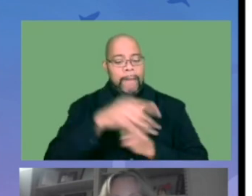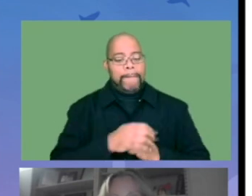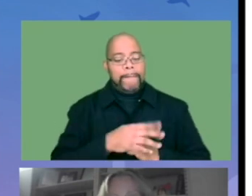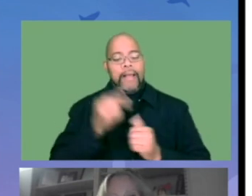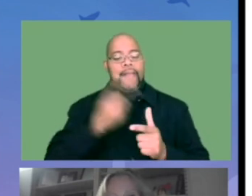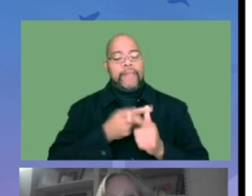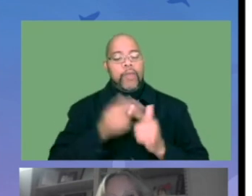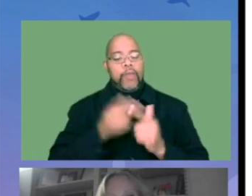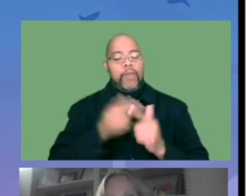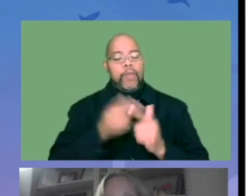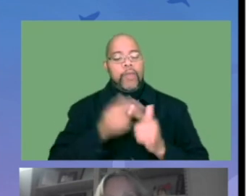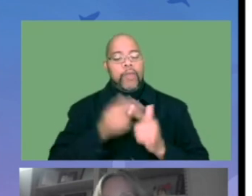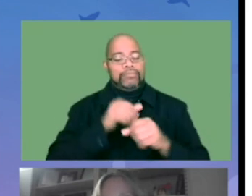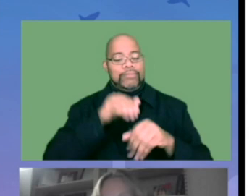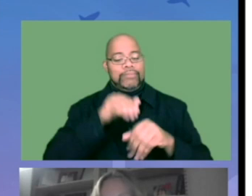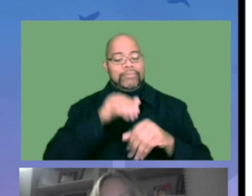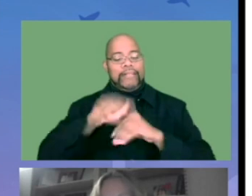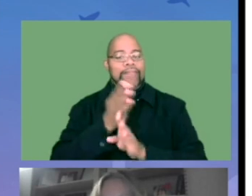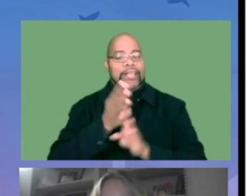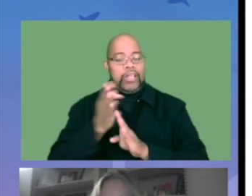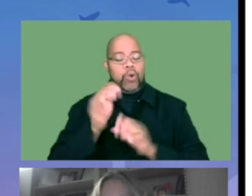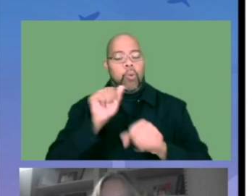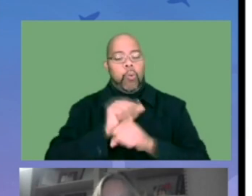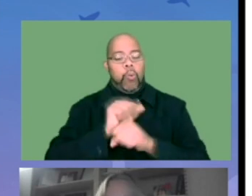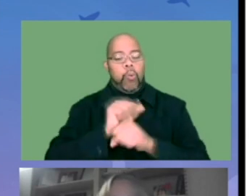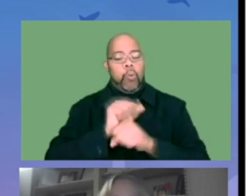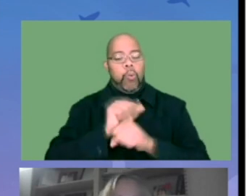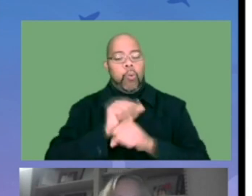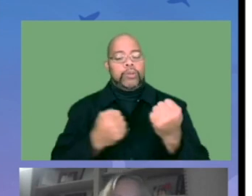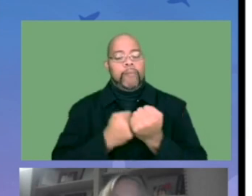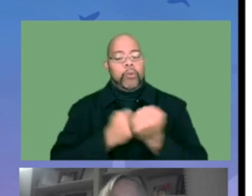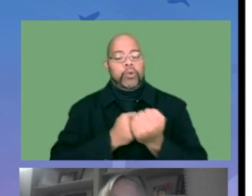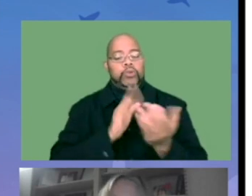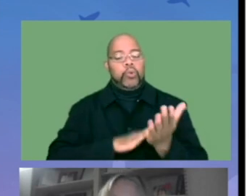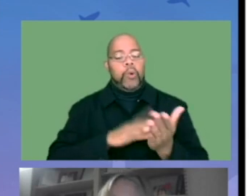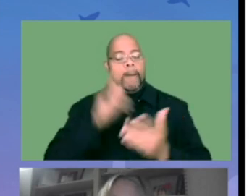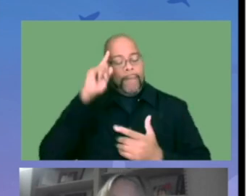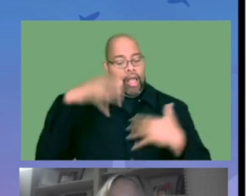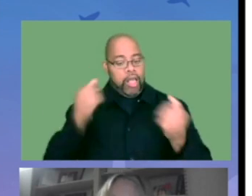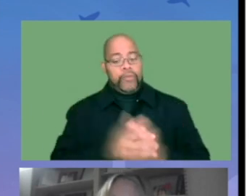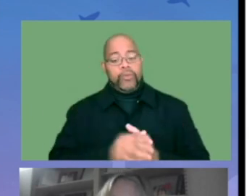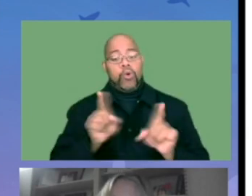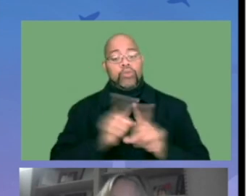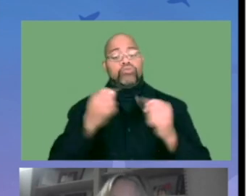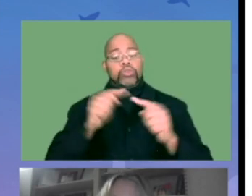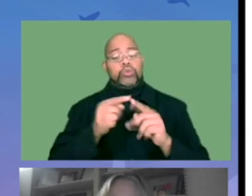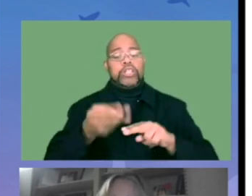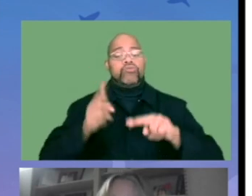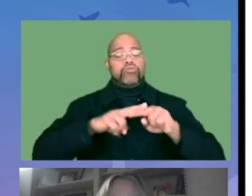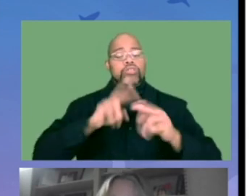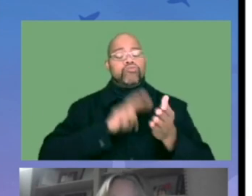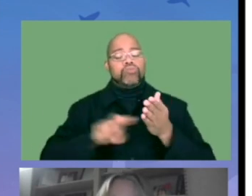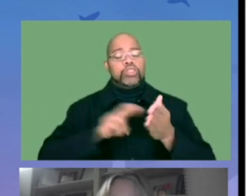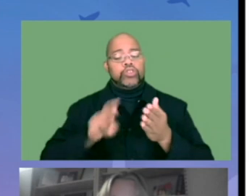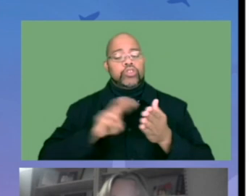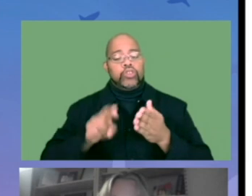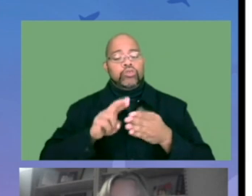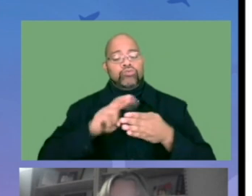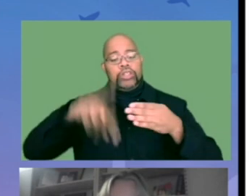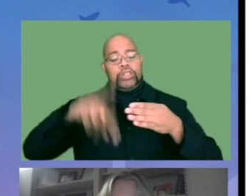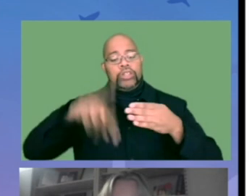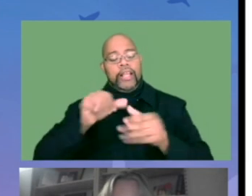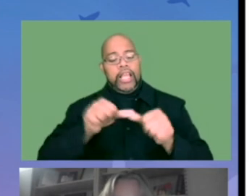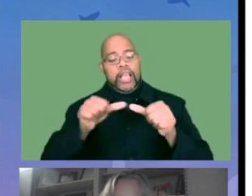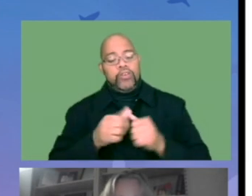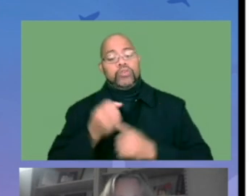clinic where there will be some screening and triage. We'll provide some consultation. We're developing a statewide referral network for when